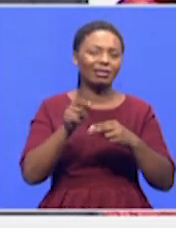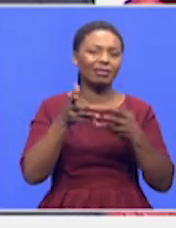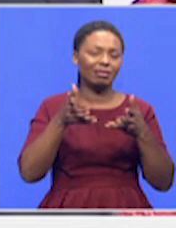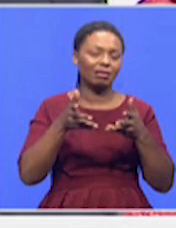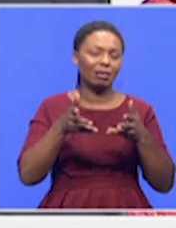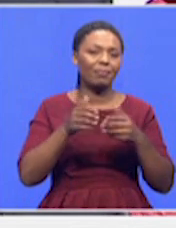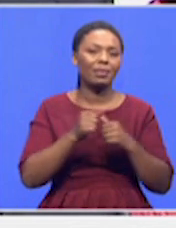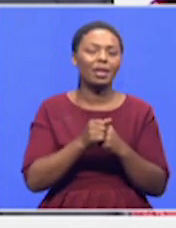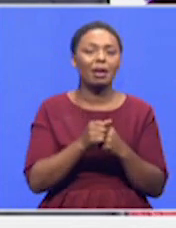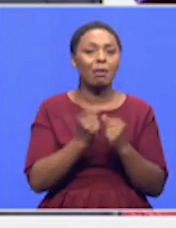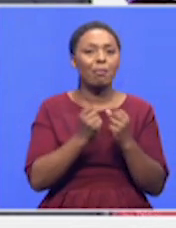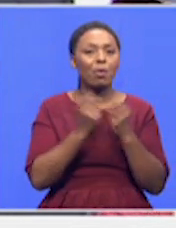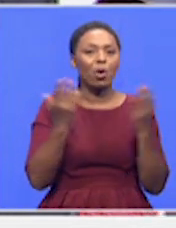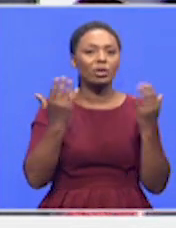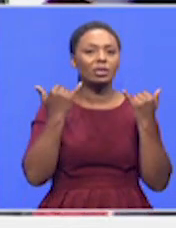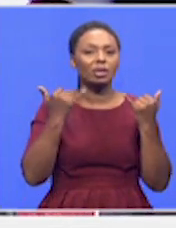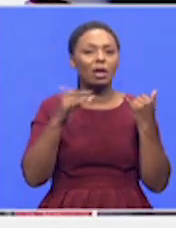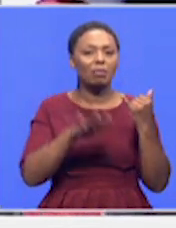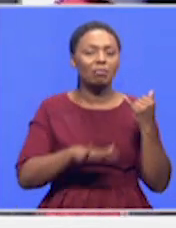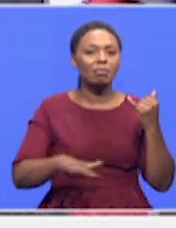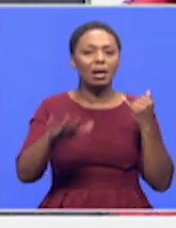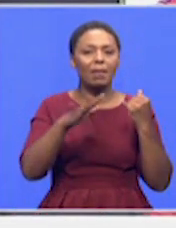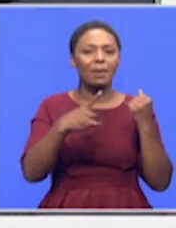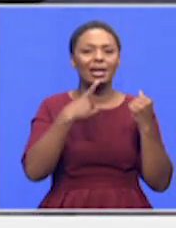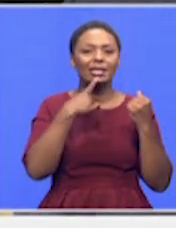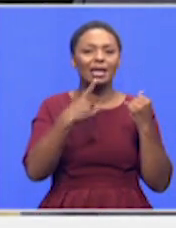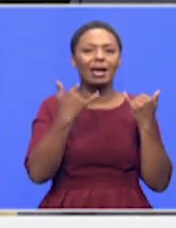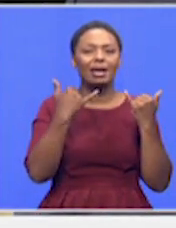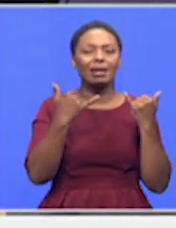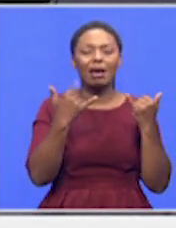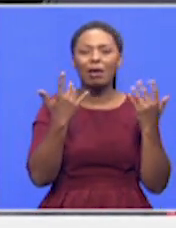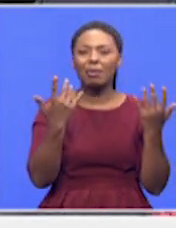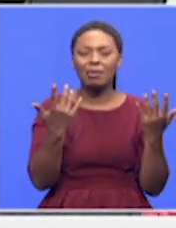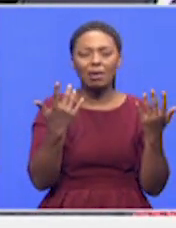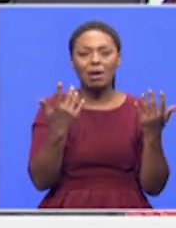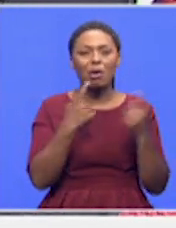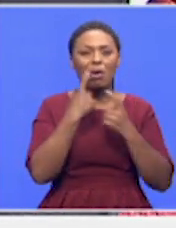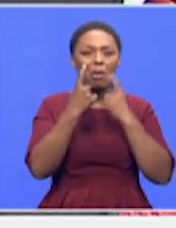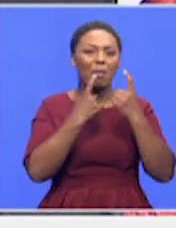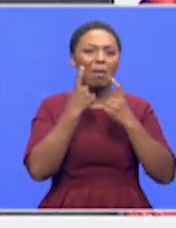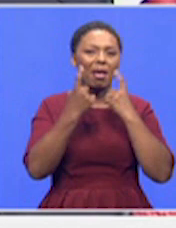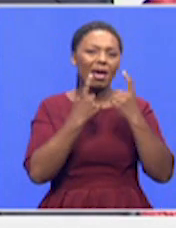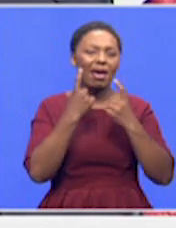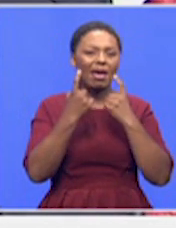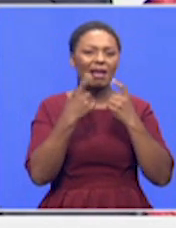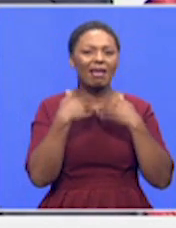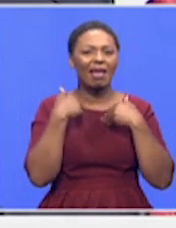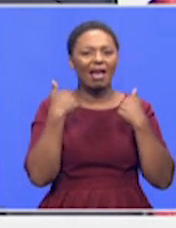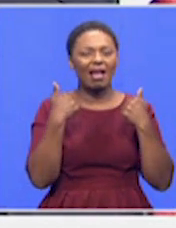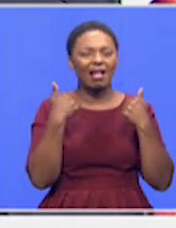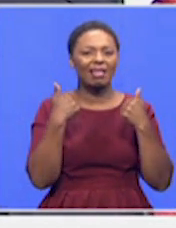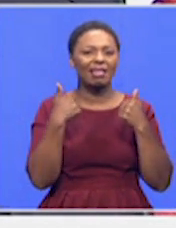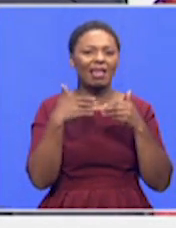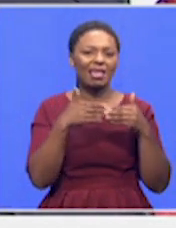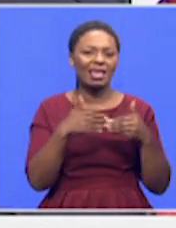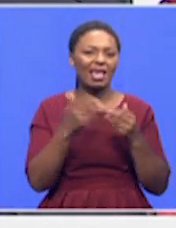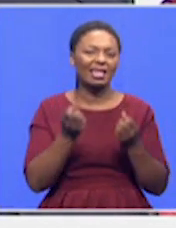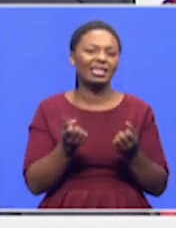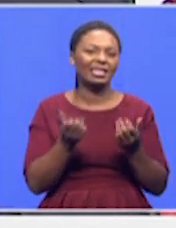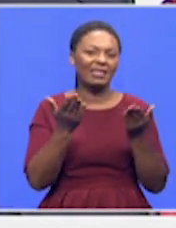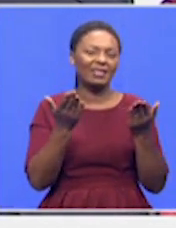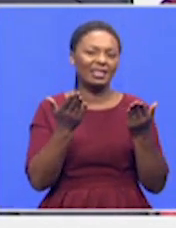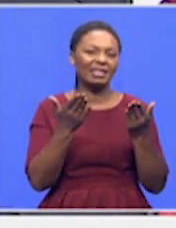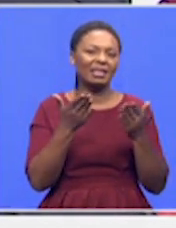area. A lot of overcrowding as well, but also a lot of complaints about the health care services here in the